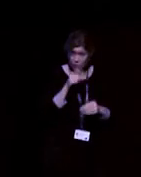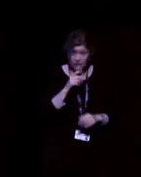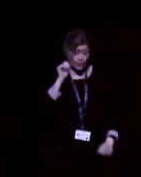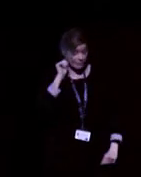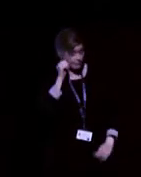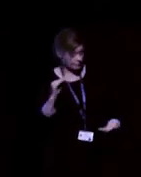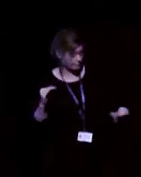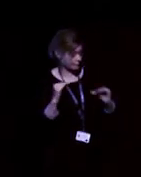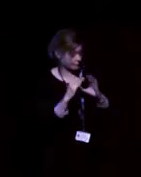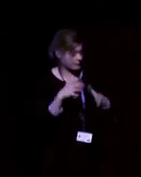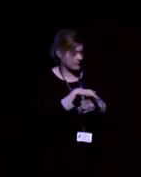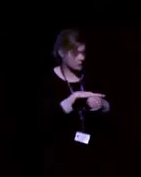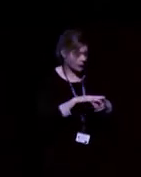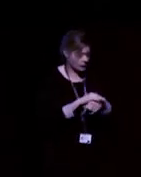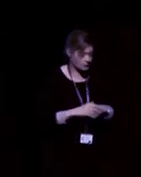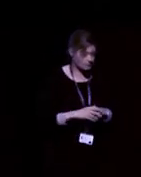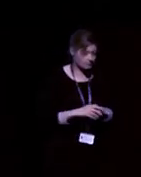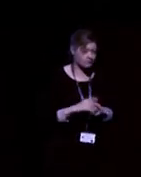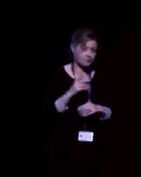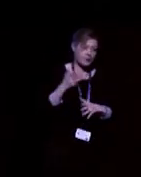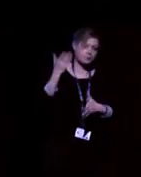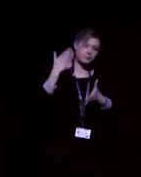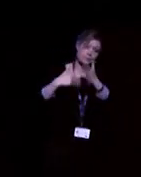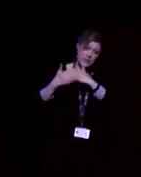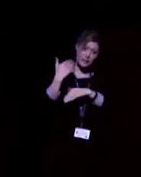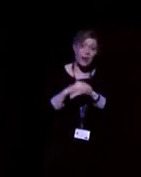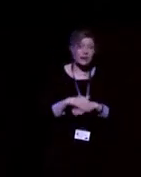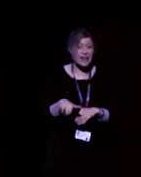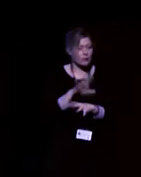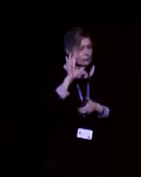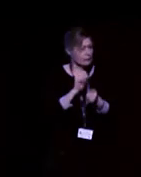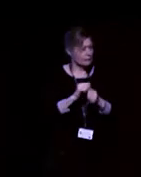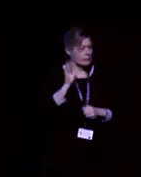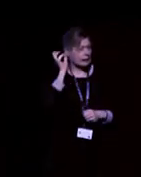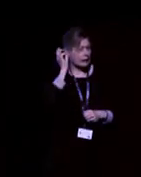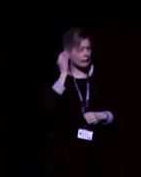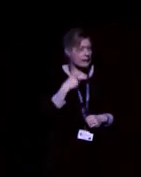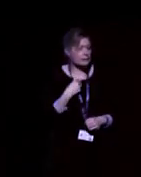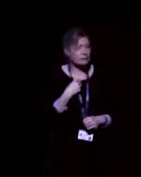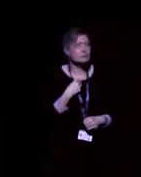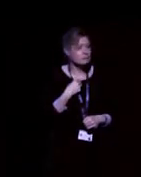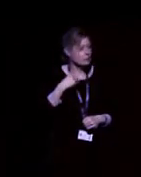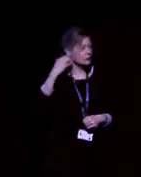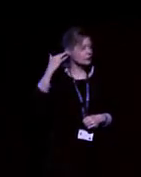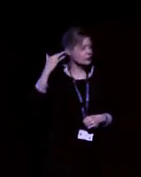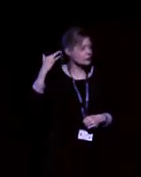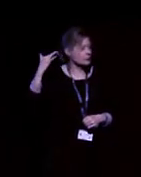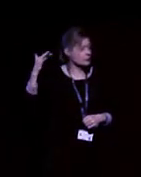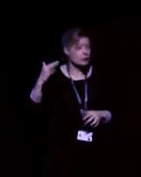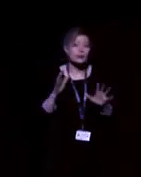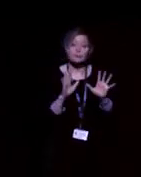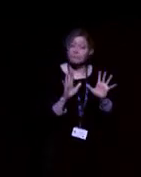In the past, hearing aids were renowned for whistling. But with the latest technology, with feedback managers,